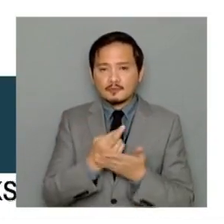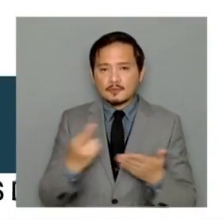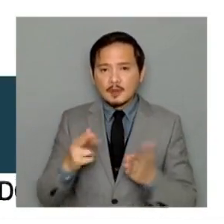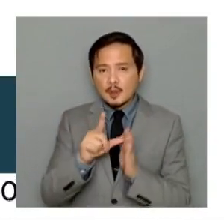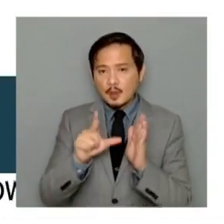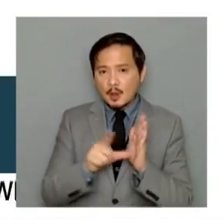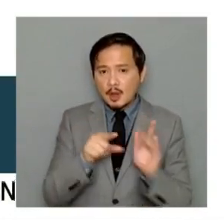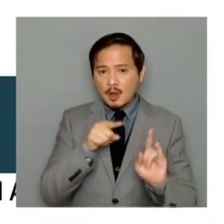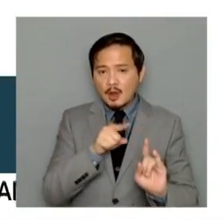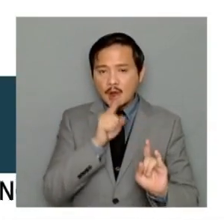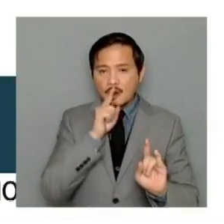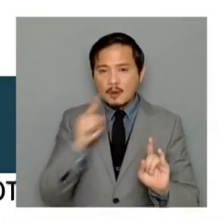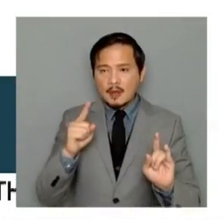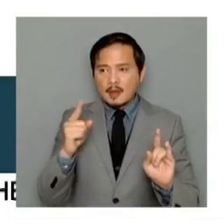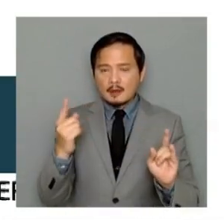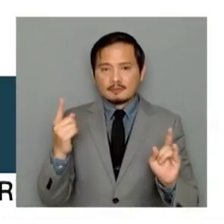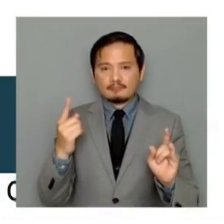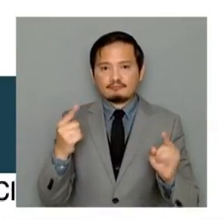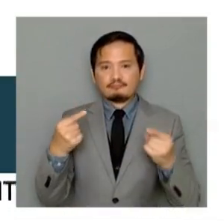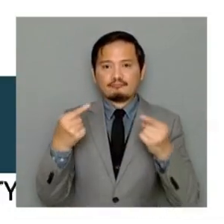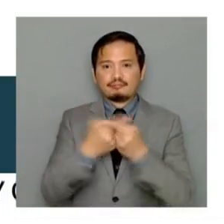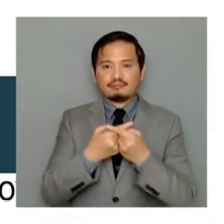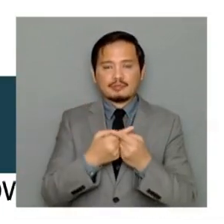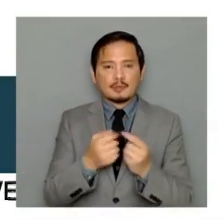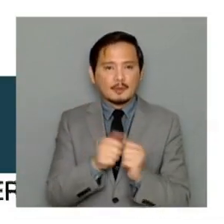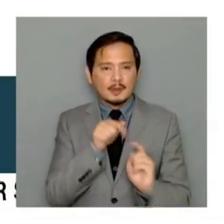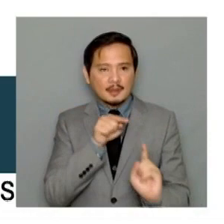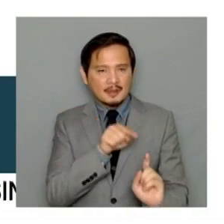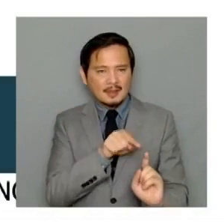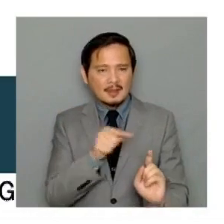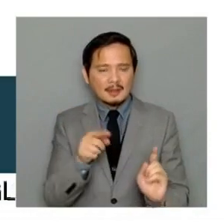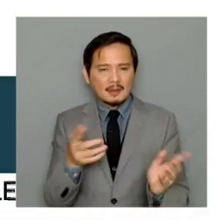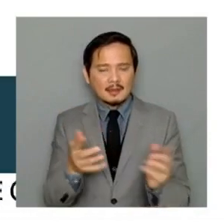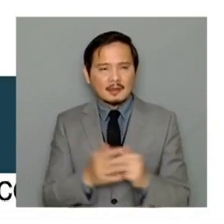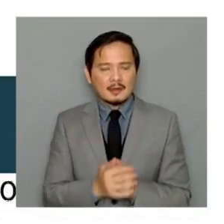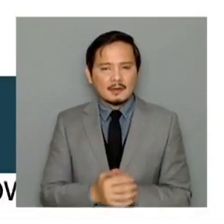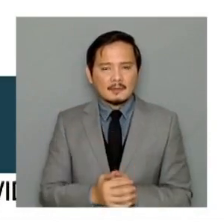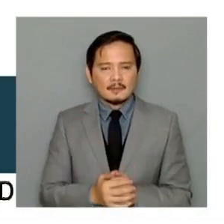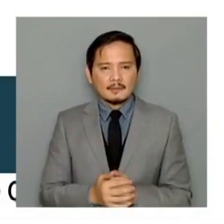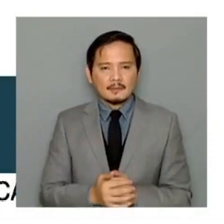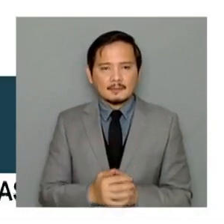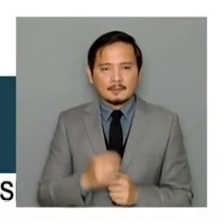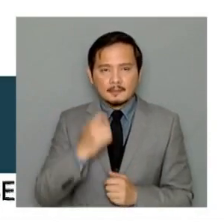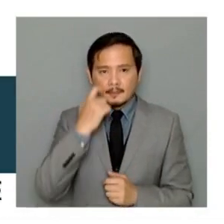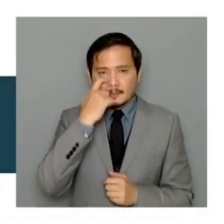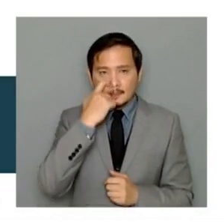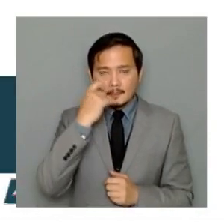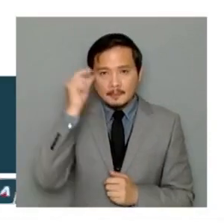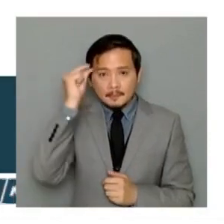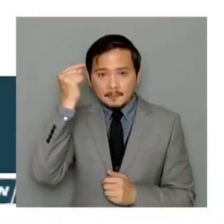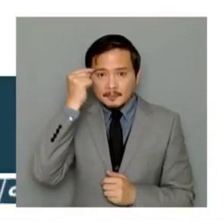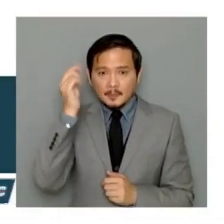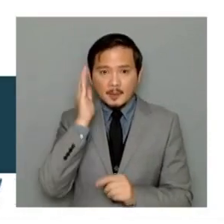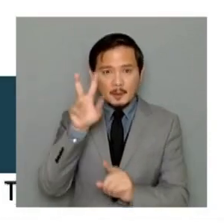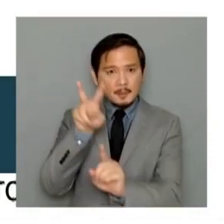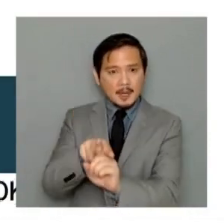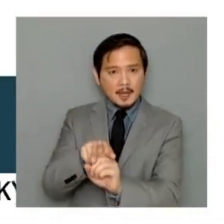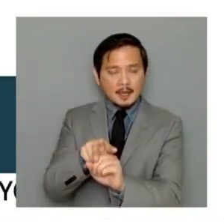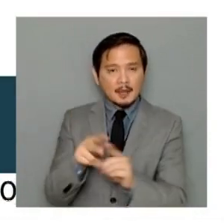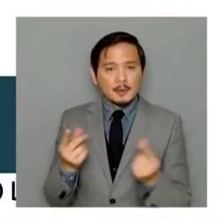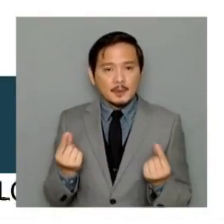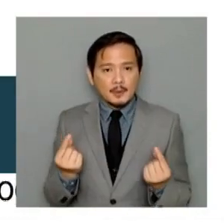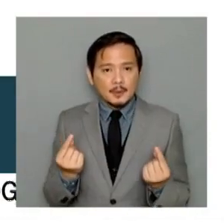these laws. And when government executes or implements, they focus more on the